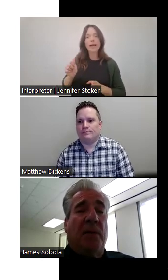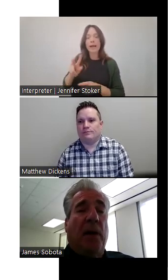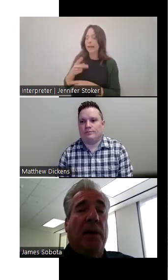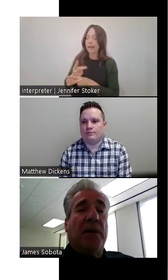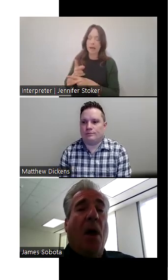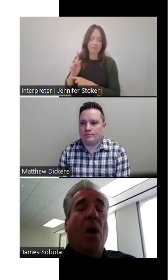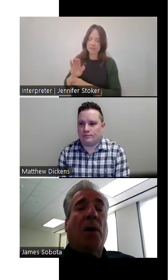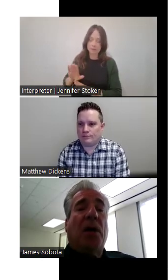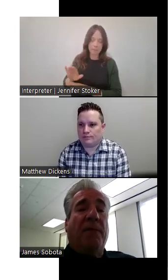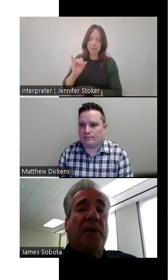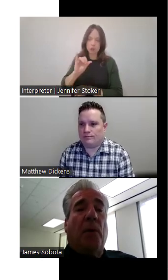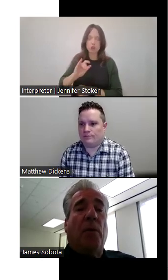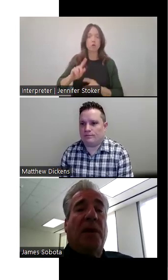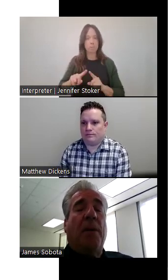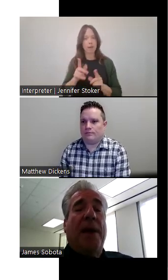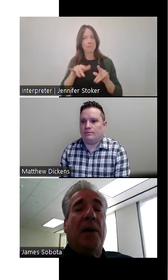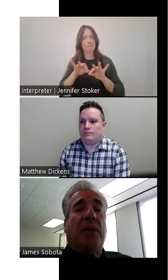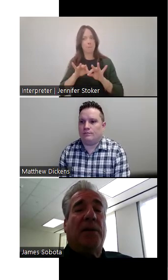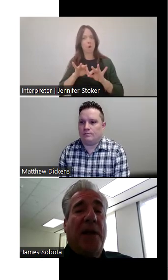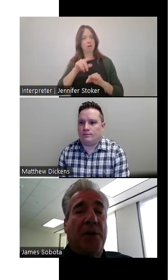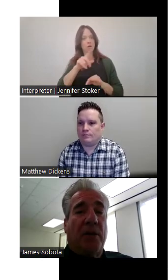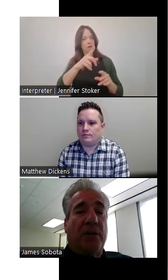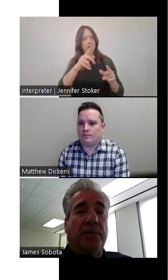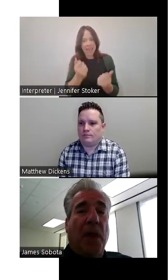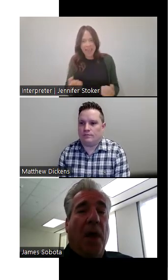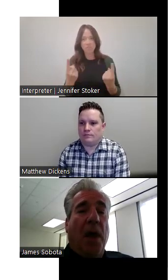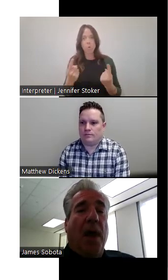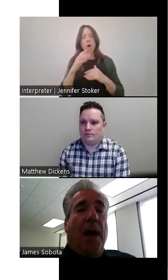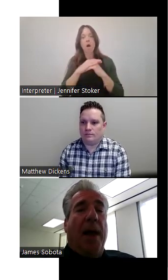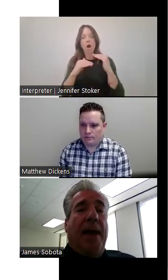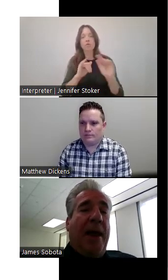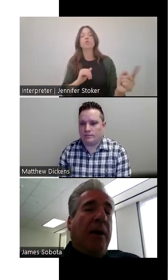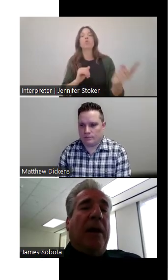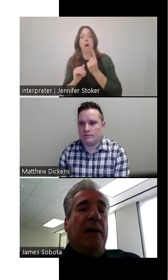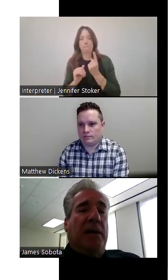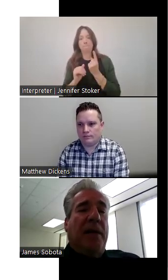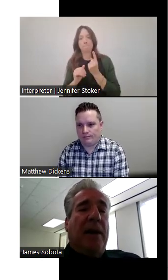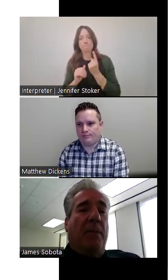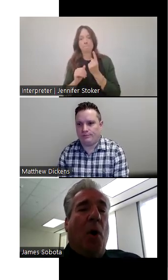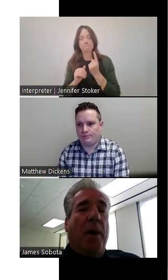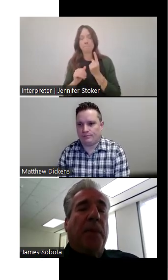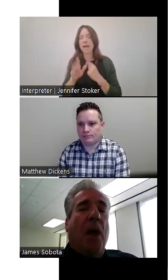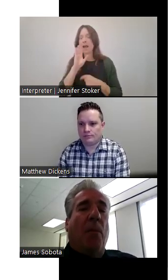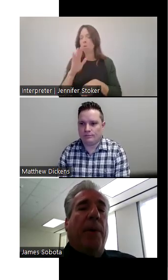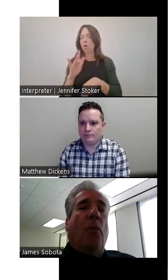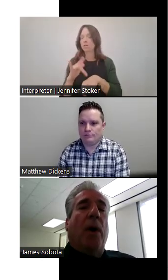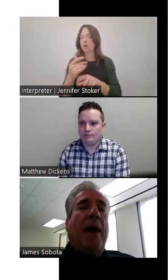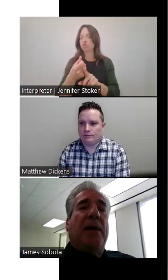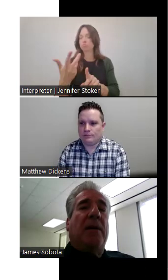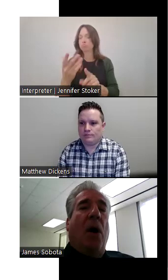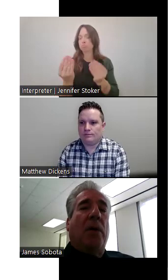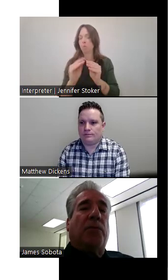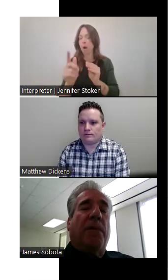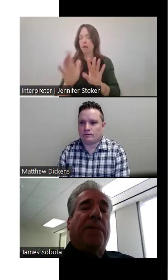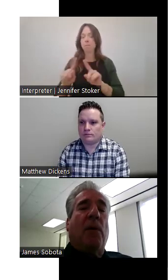disabilities are comfortable with coming into the stations. And I'll get to that in a moment. But what